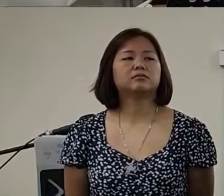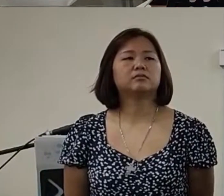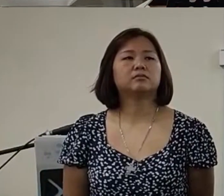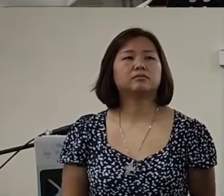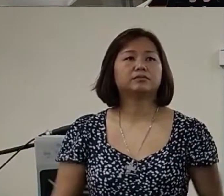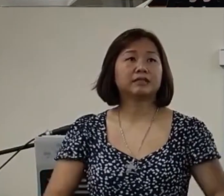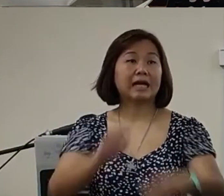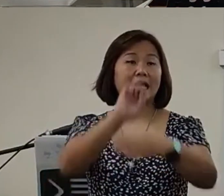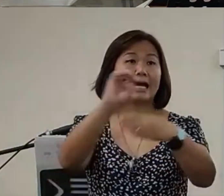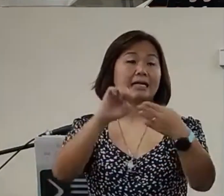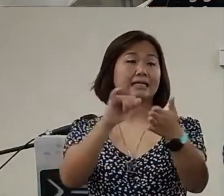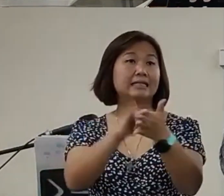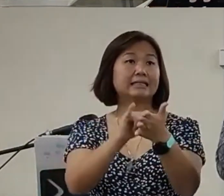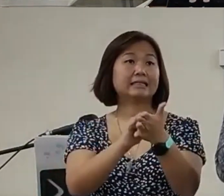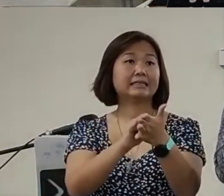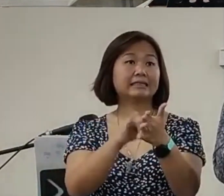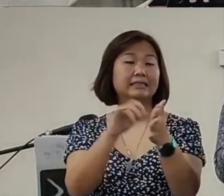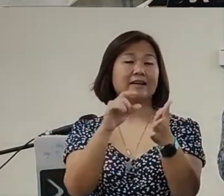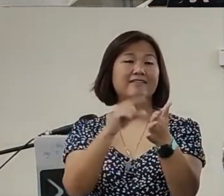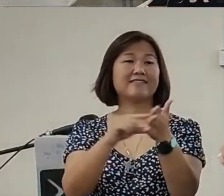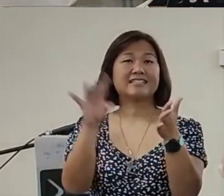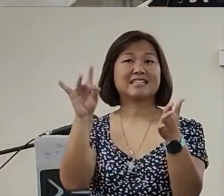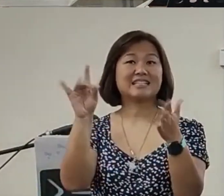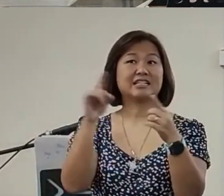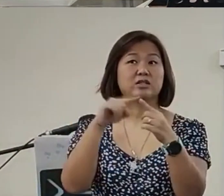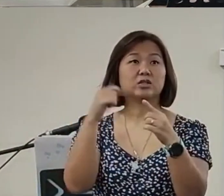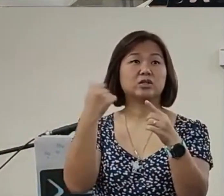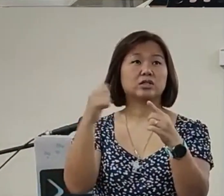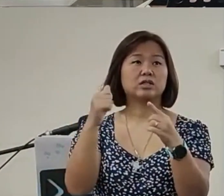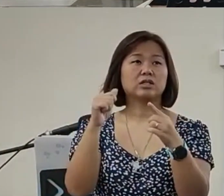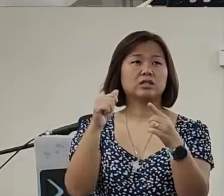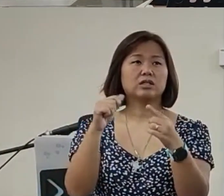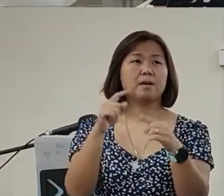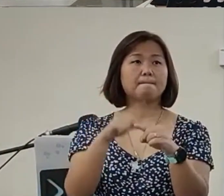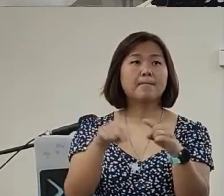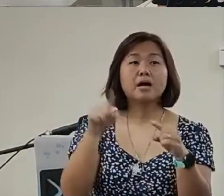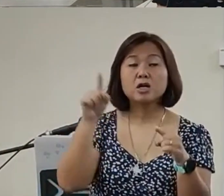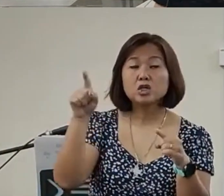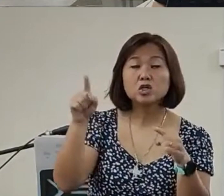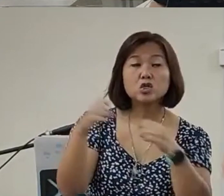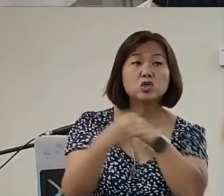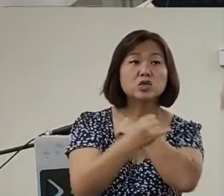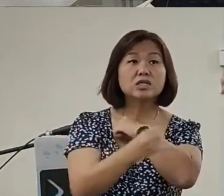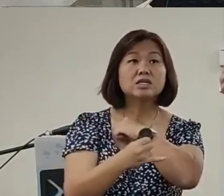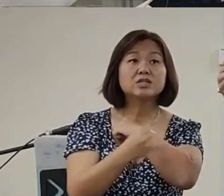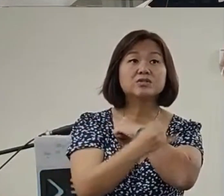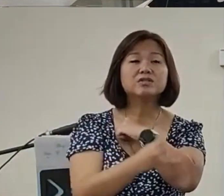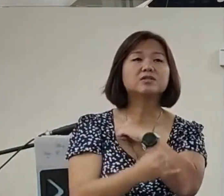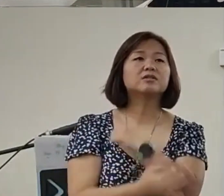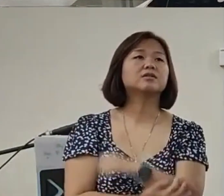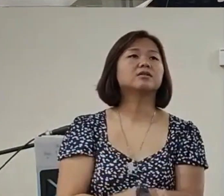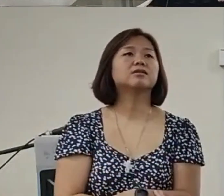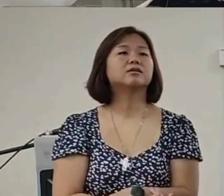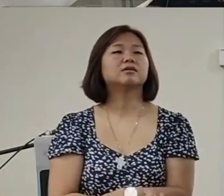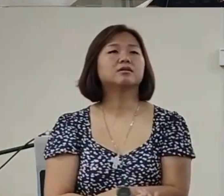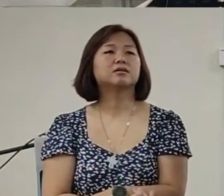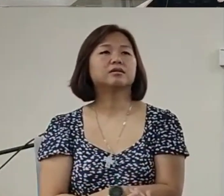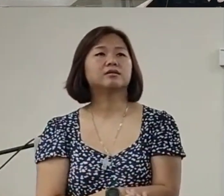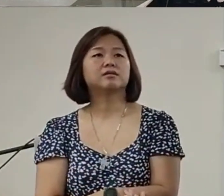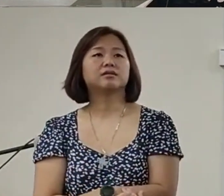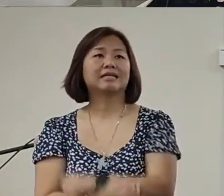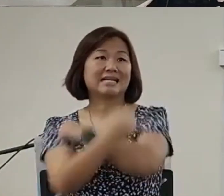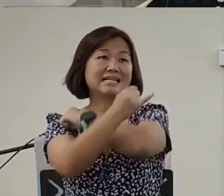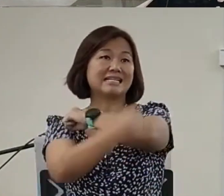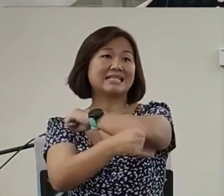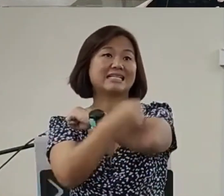to end with this verses 8 to 10 okay verse 8 but you Israel whenever you read the Old Testament and you hear